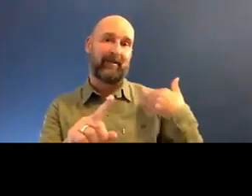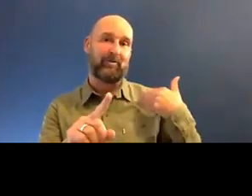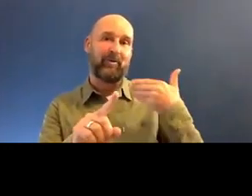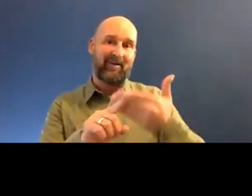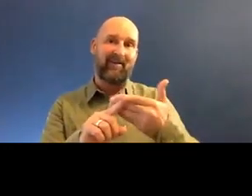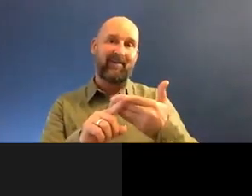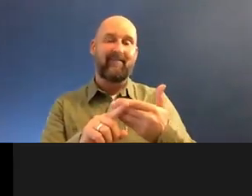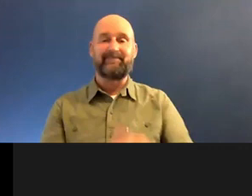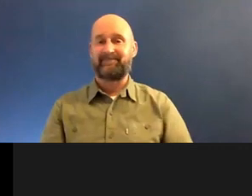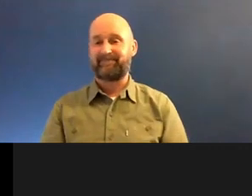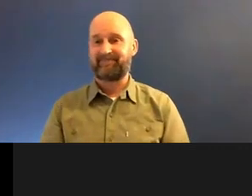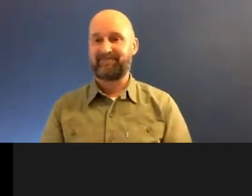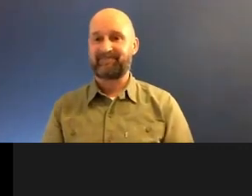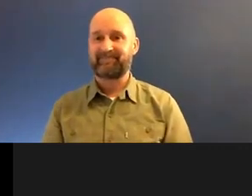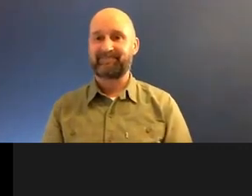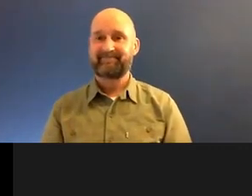the past few years.